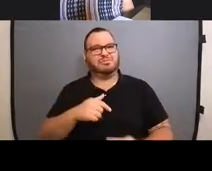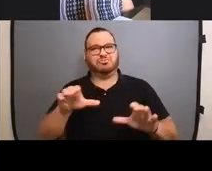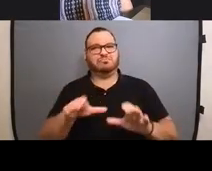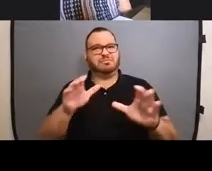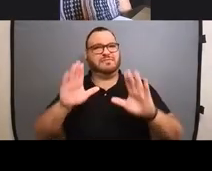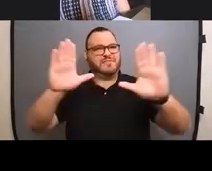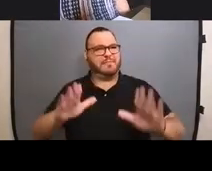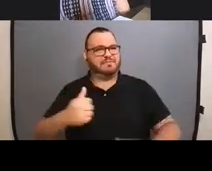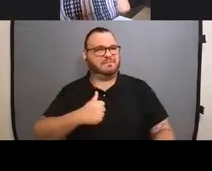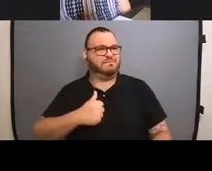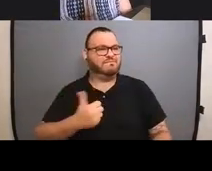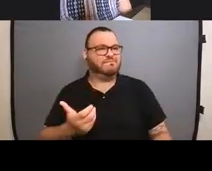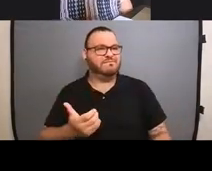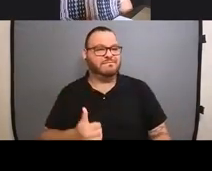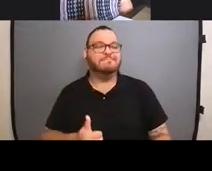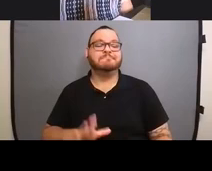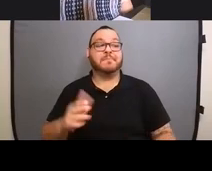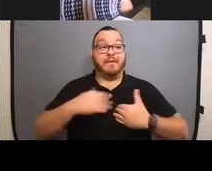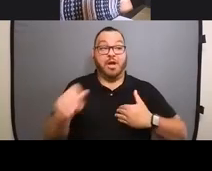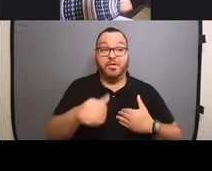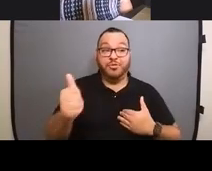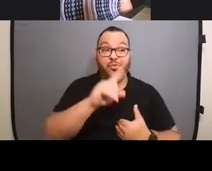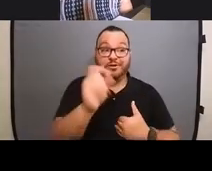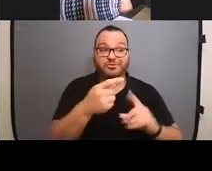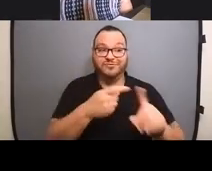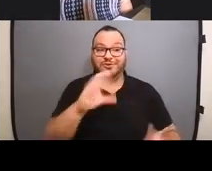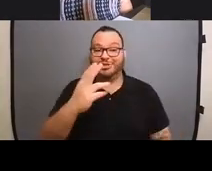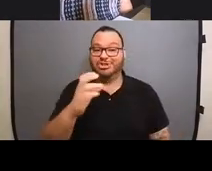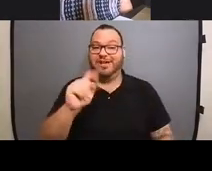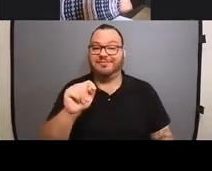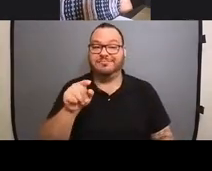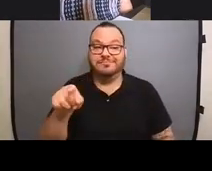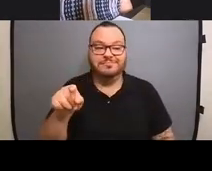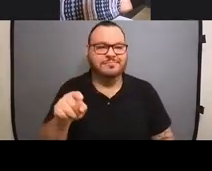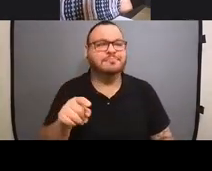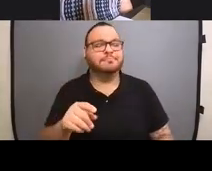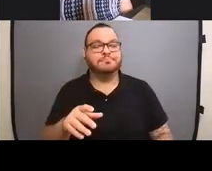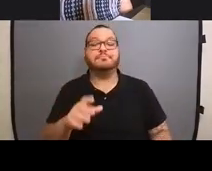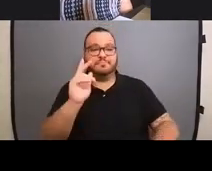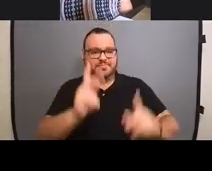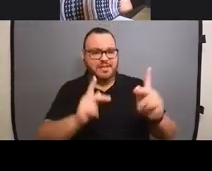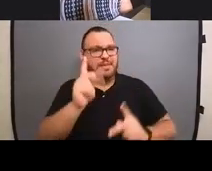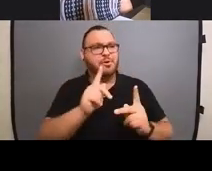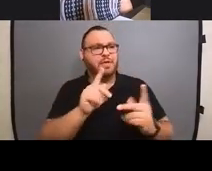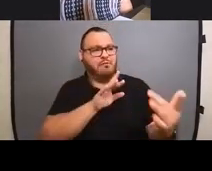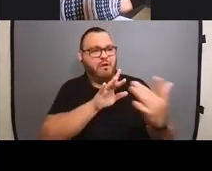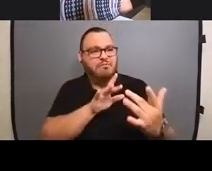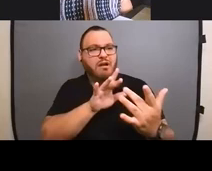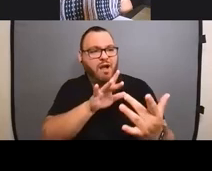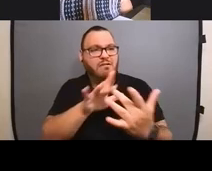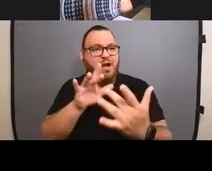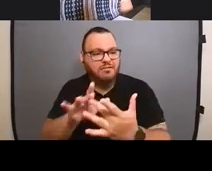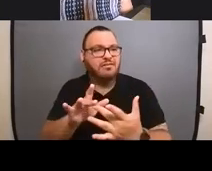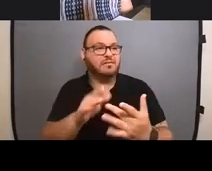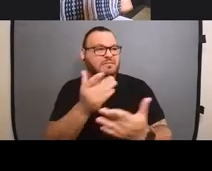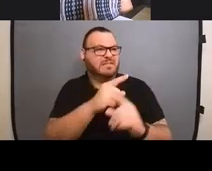I have another question from the chat. Um, while there are folks who approach you with commissions that aren't in alignment with you and